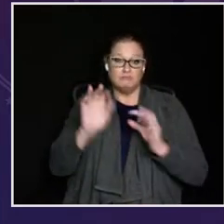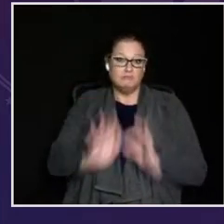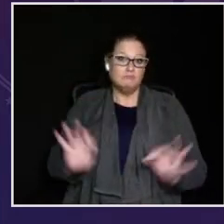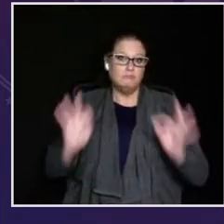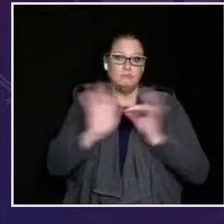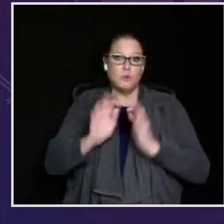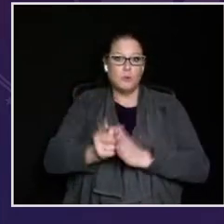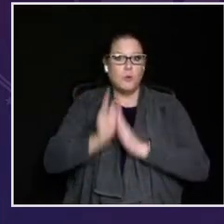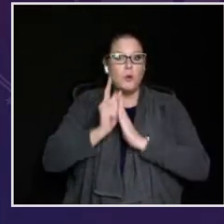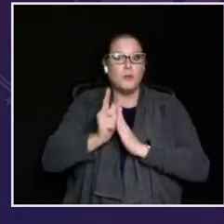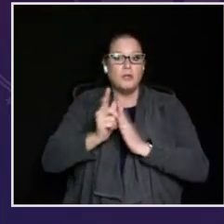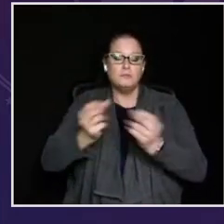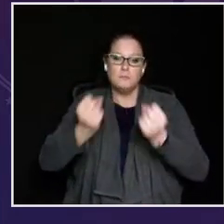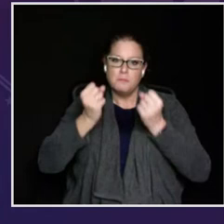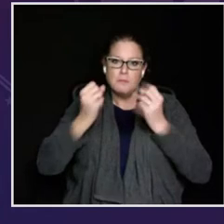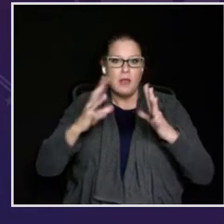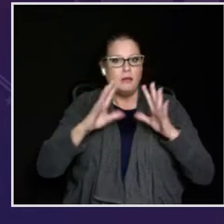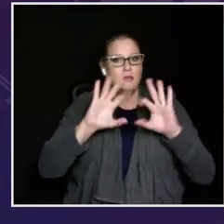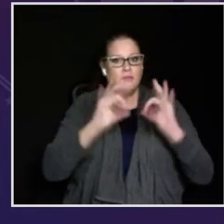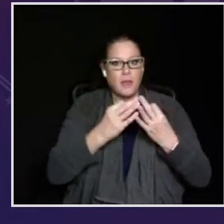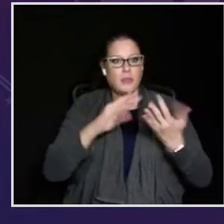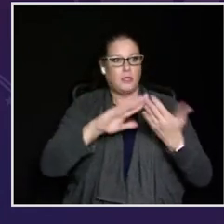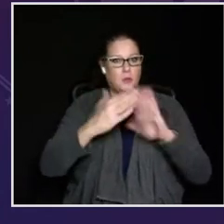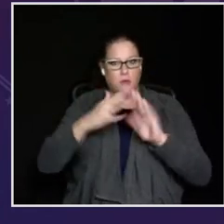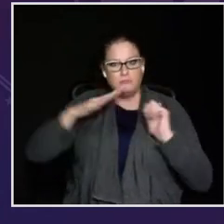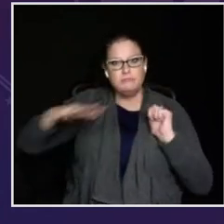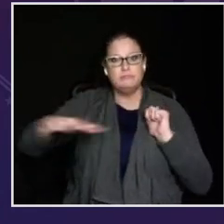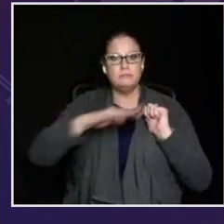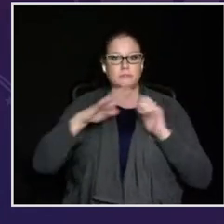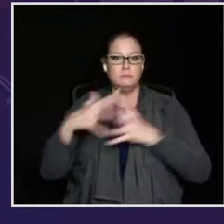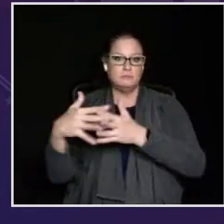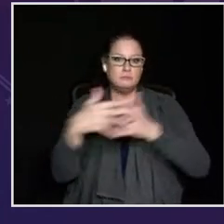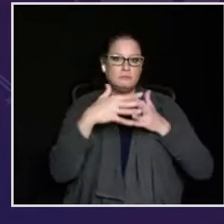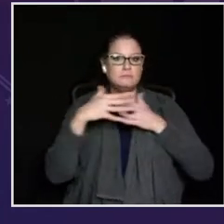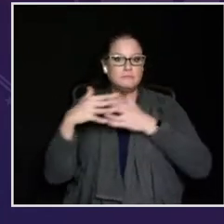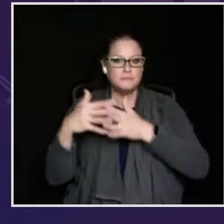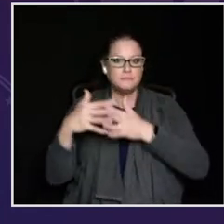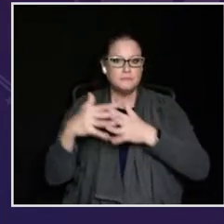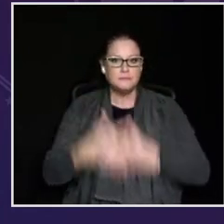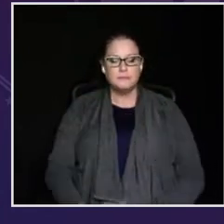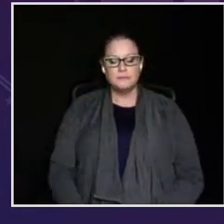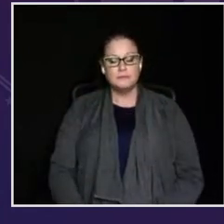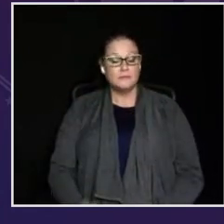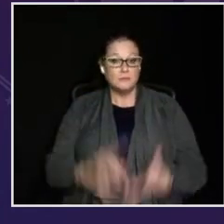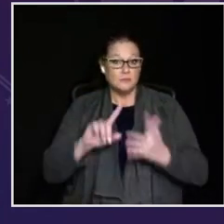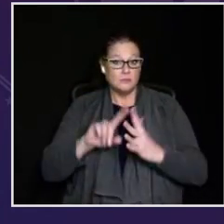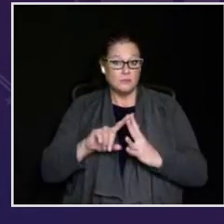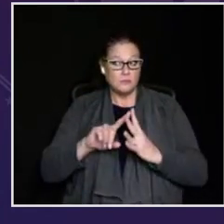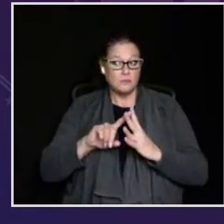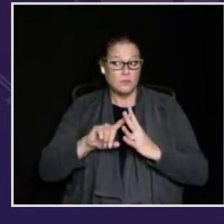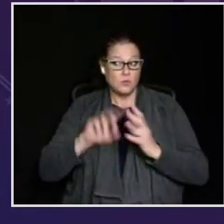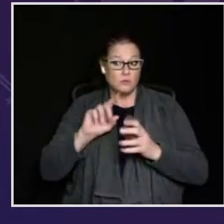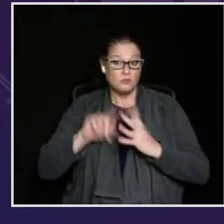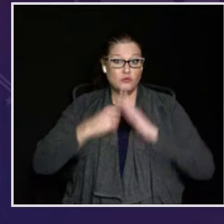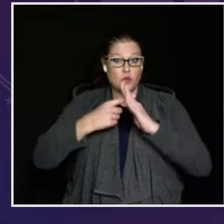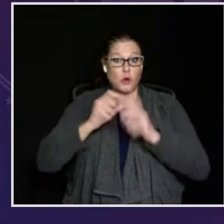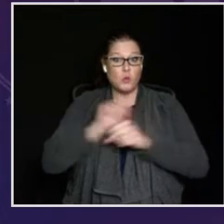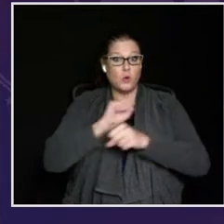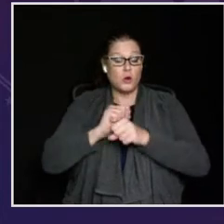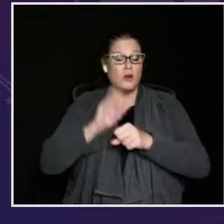of the USDA at a very critical moment for so many families and communities throughout America.